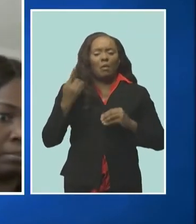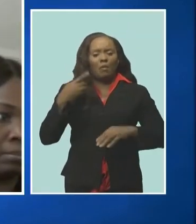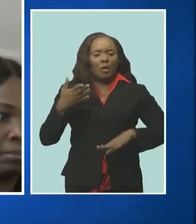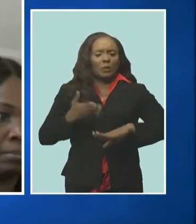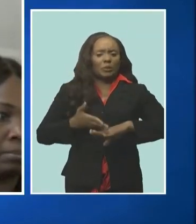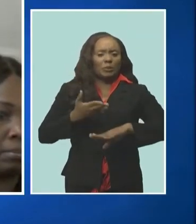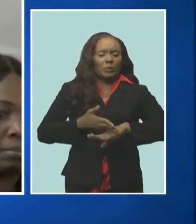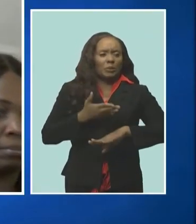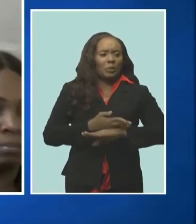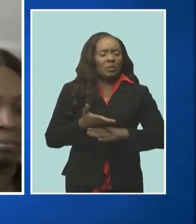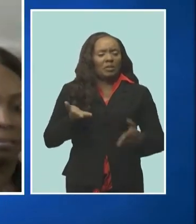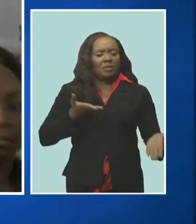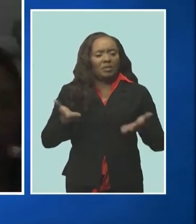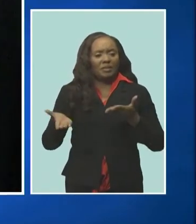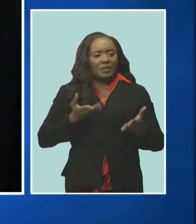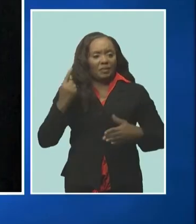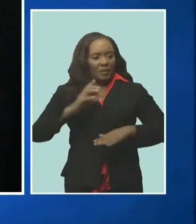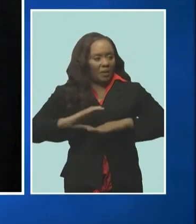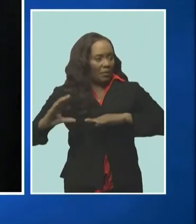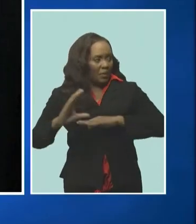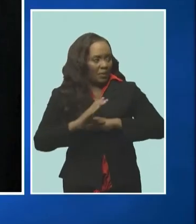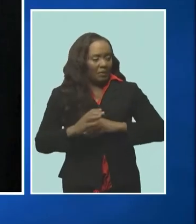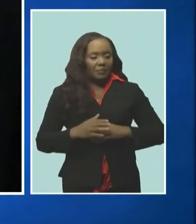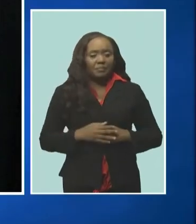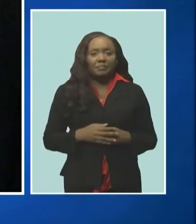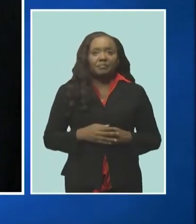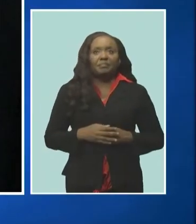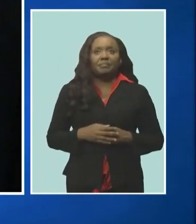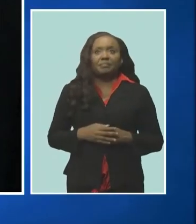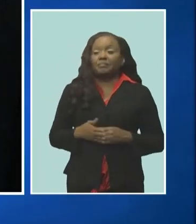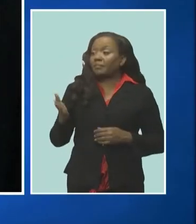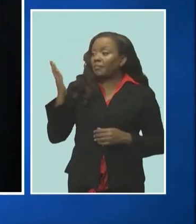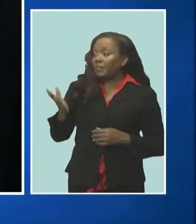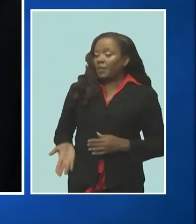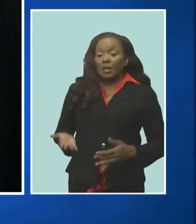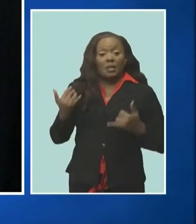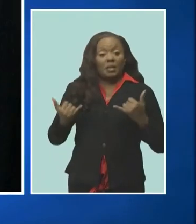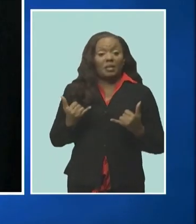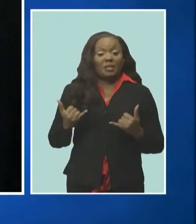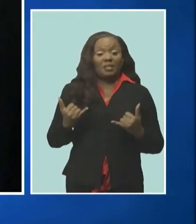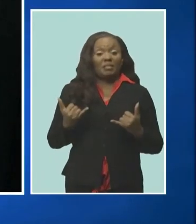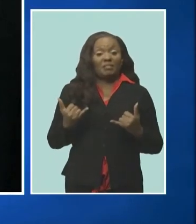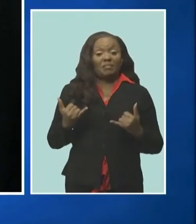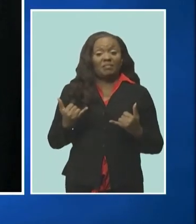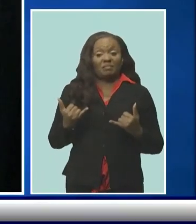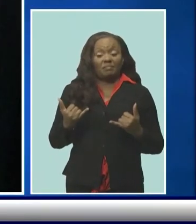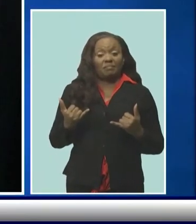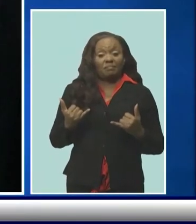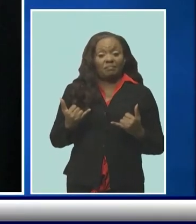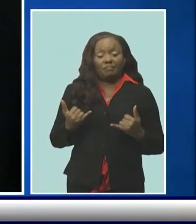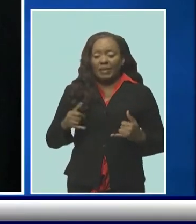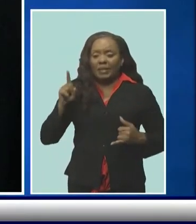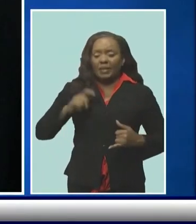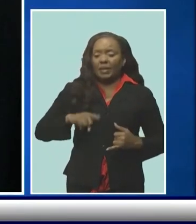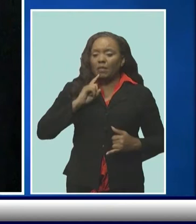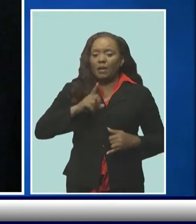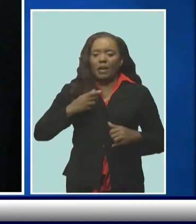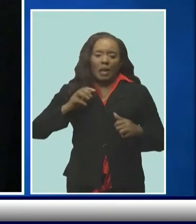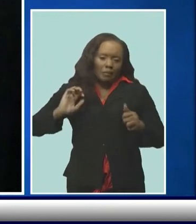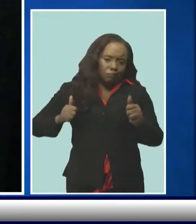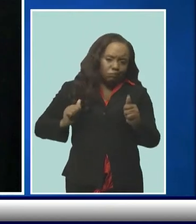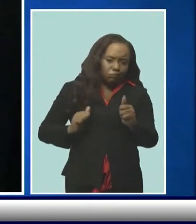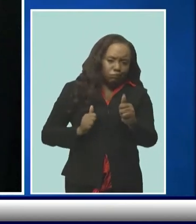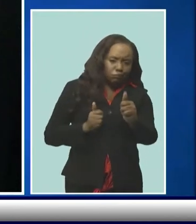to the citizens of the region in today's environment one of the most pressing challenges is to keep pace with rapidly changing